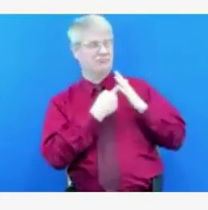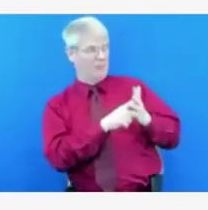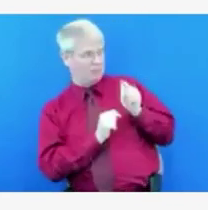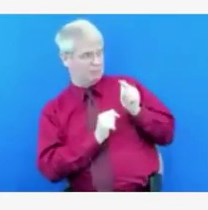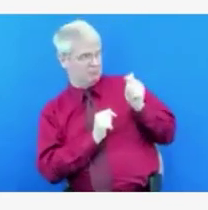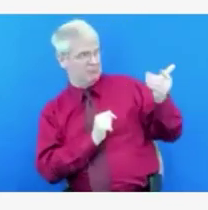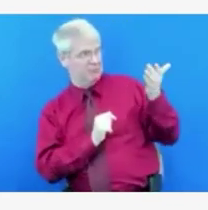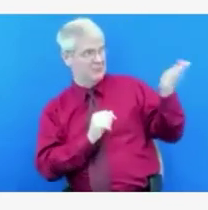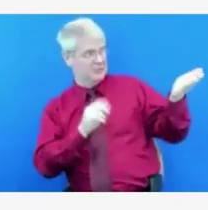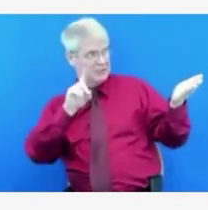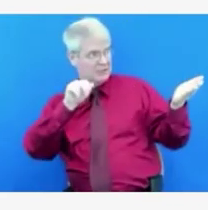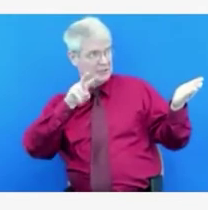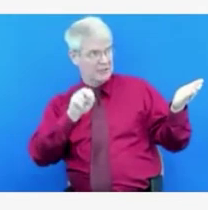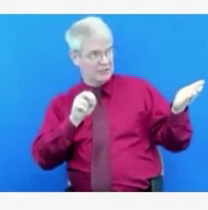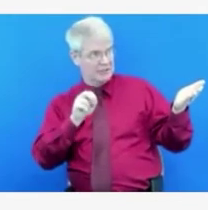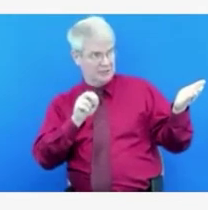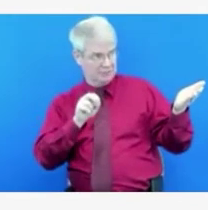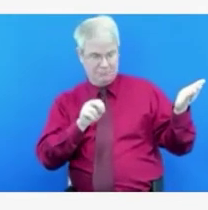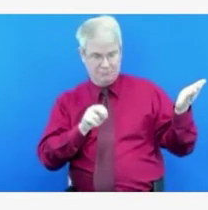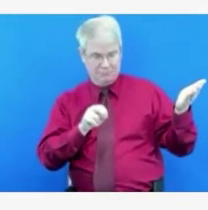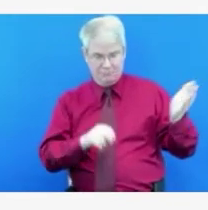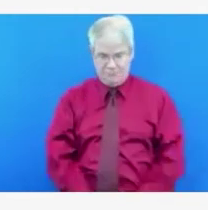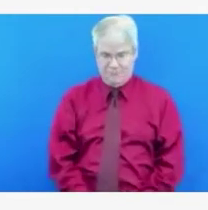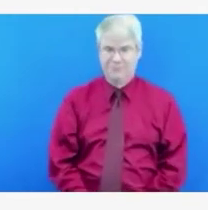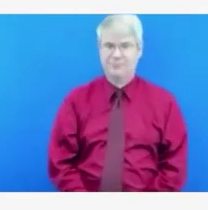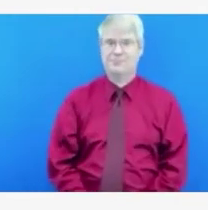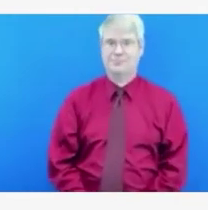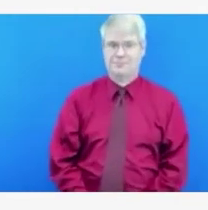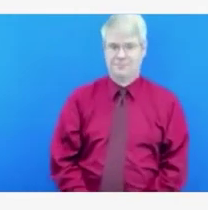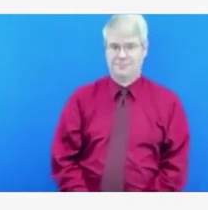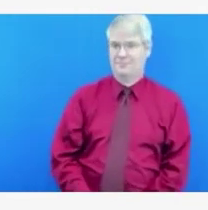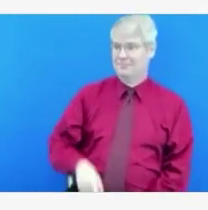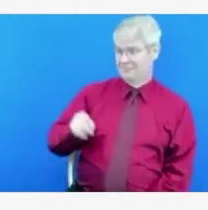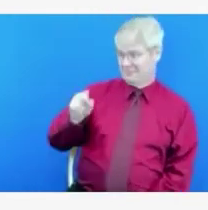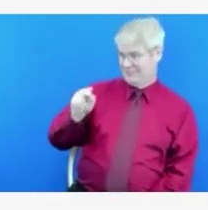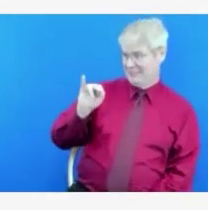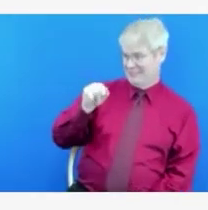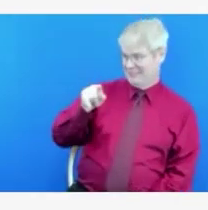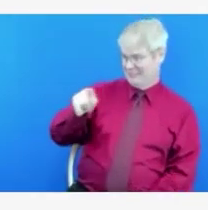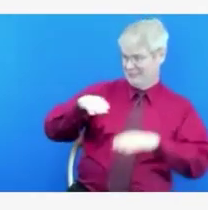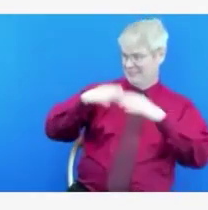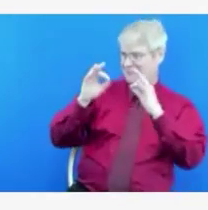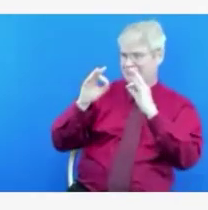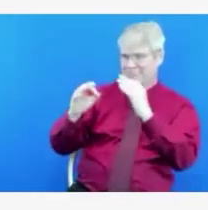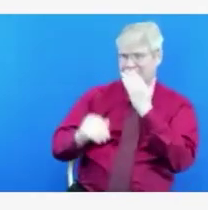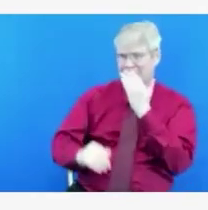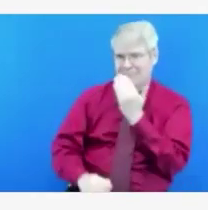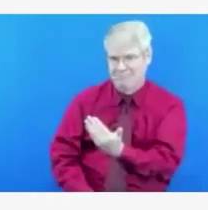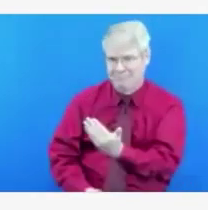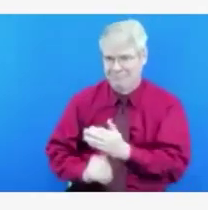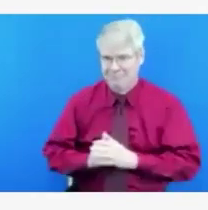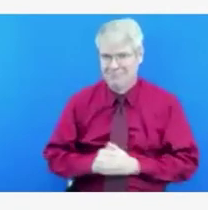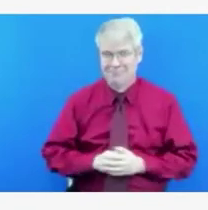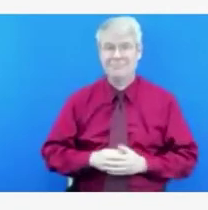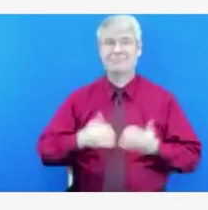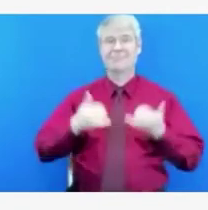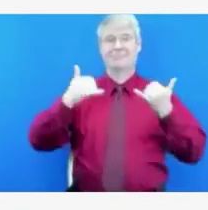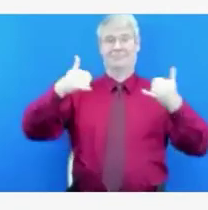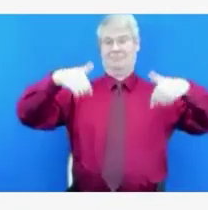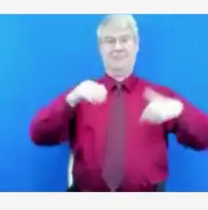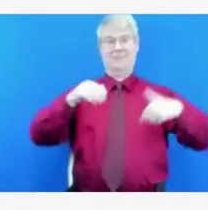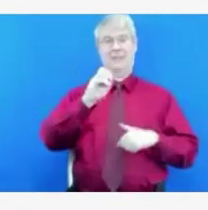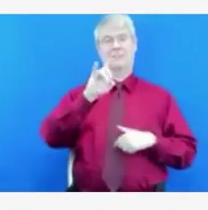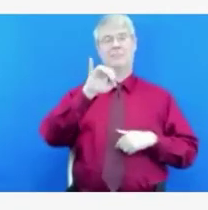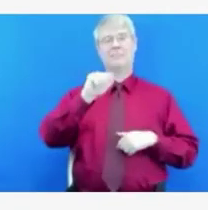Well, thank you, Nikki, and welcome, everyone, to our press briefing on COVID-19 this afternoon. And a special thanks to Dr. Nemerson from St.